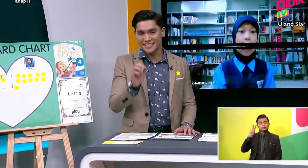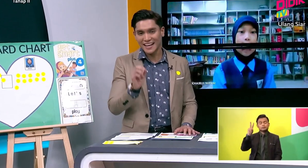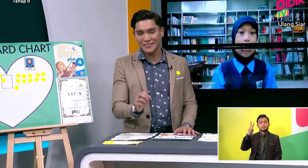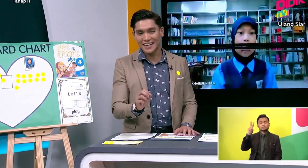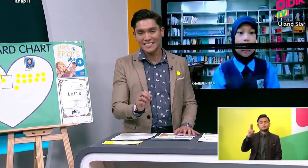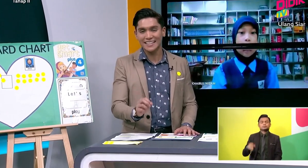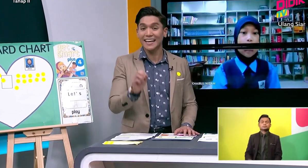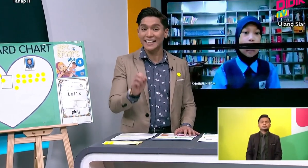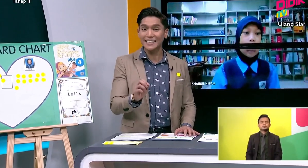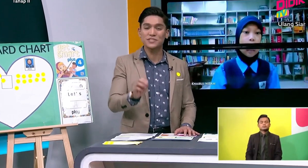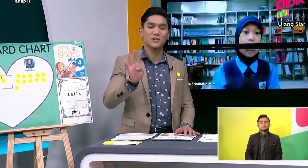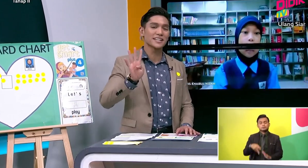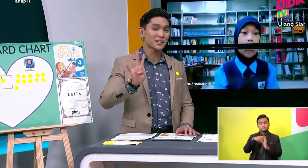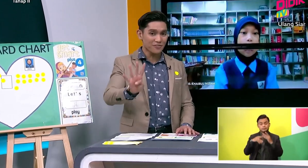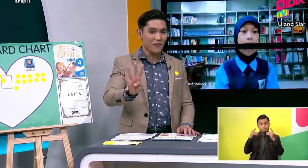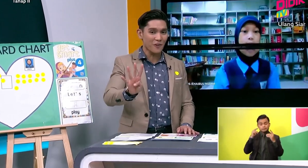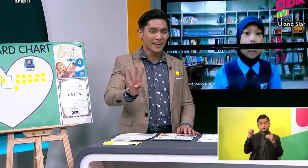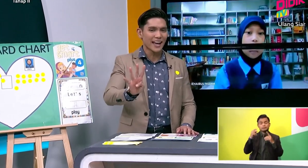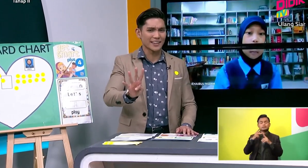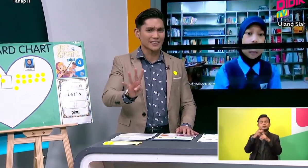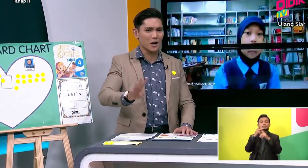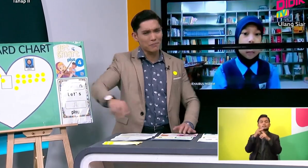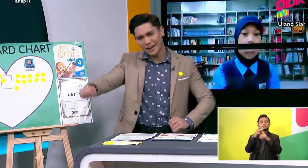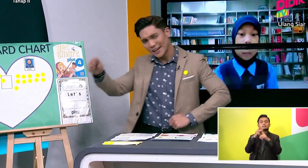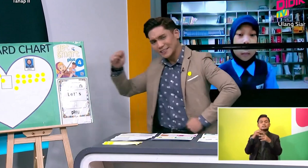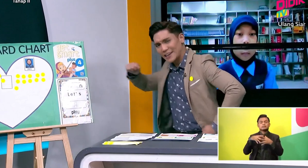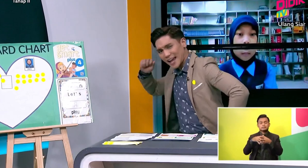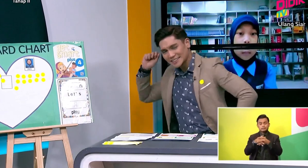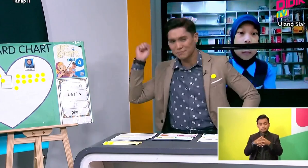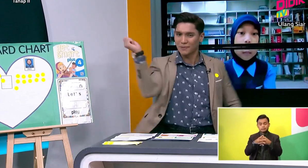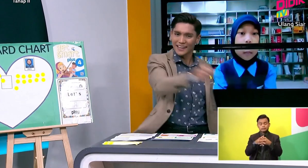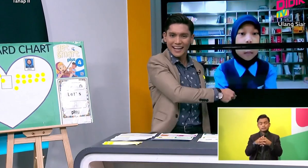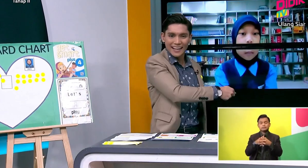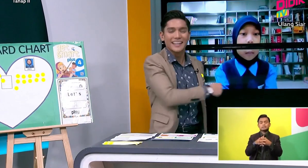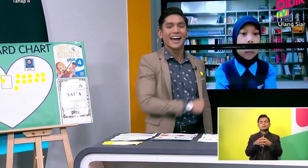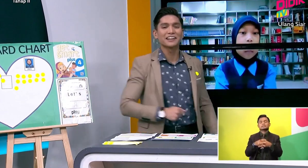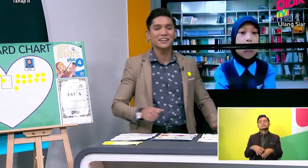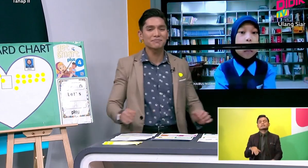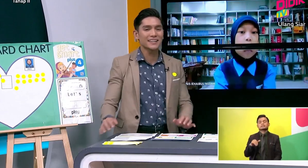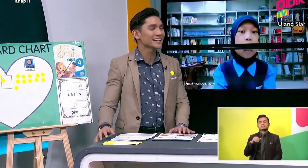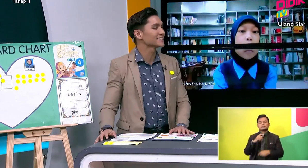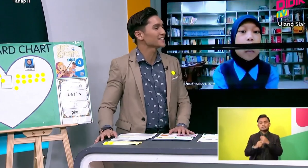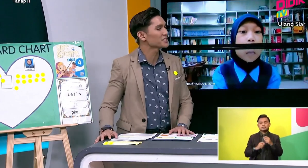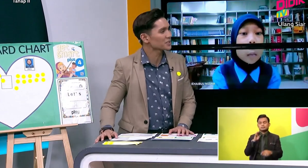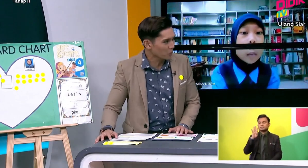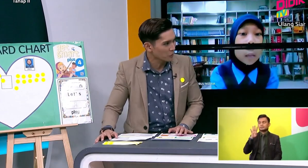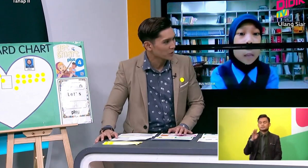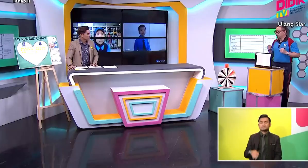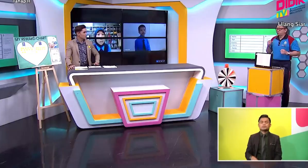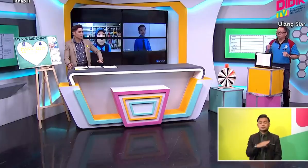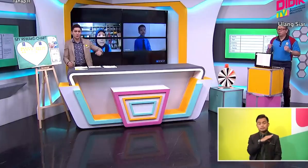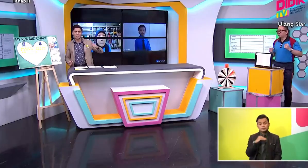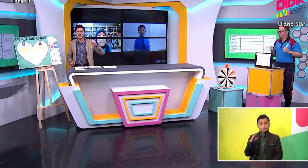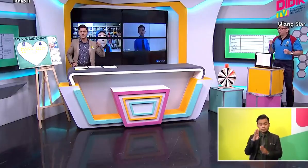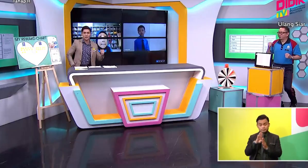Special Education English for Year 4. And the topic is Let's Play. And with me is Teacher Ko.